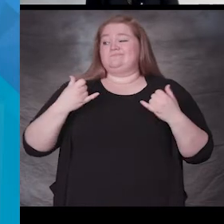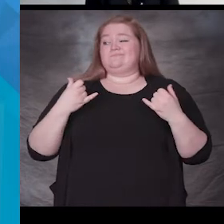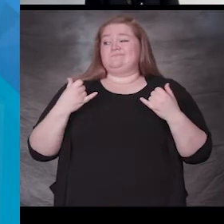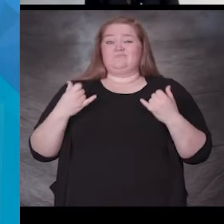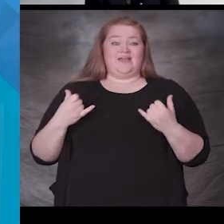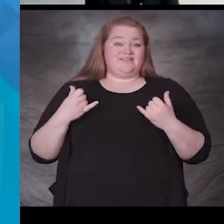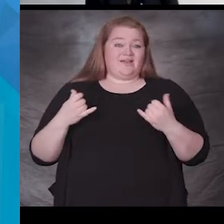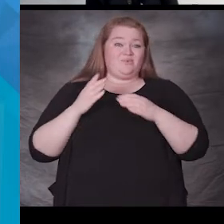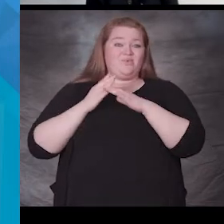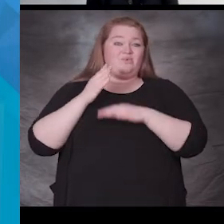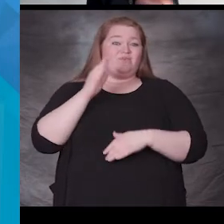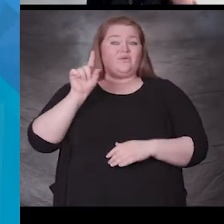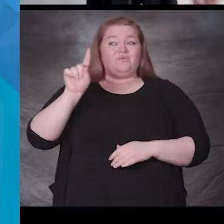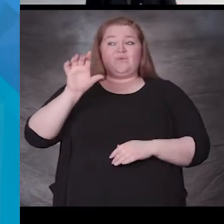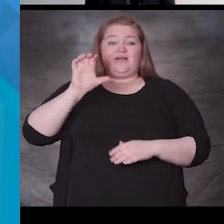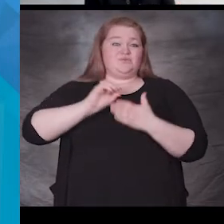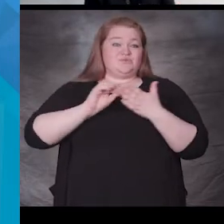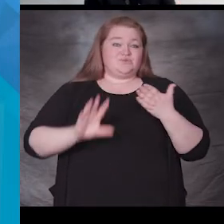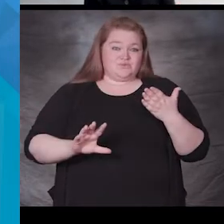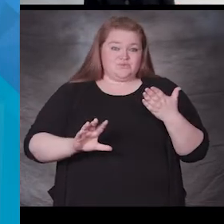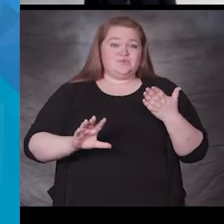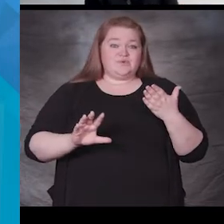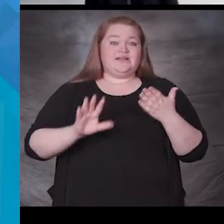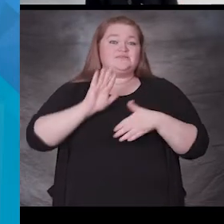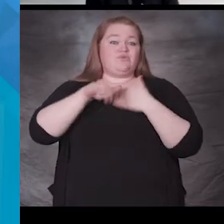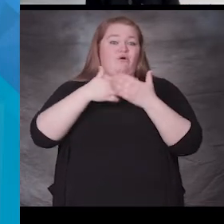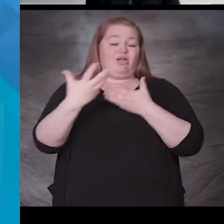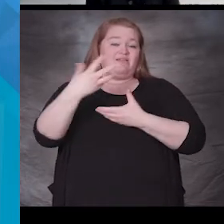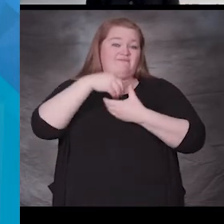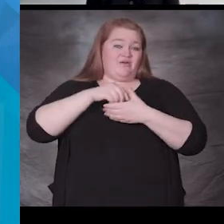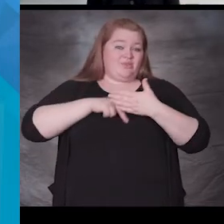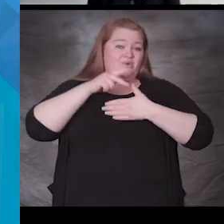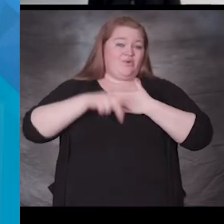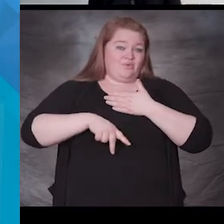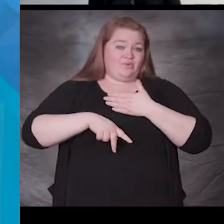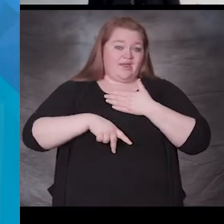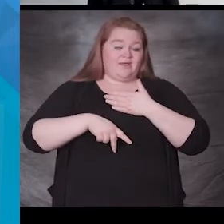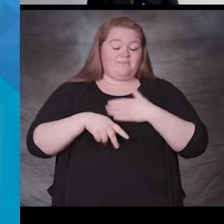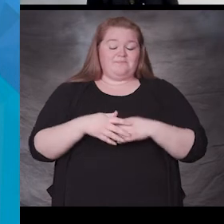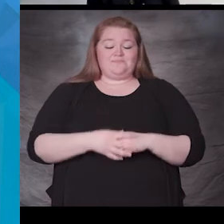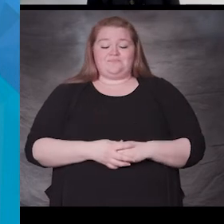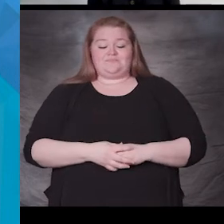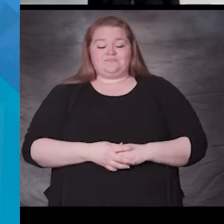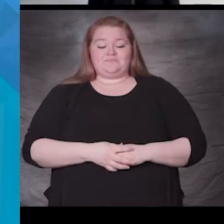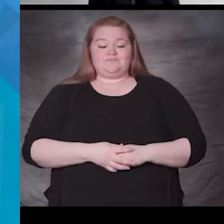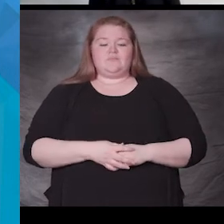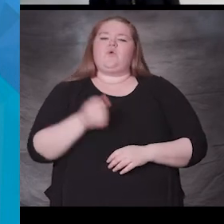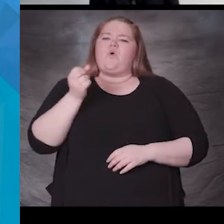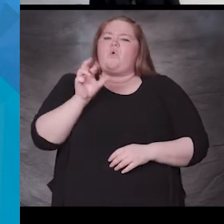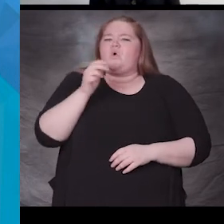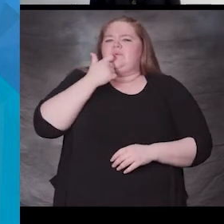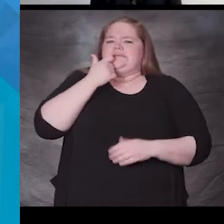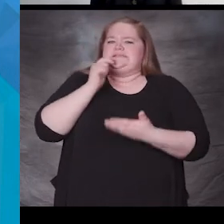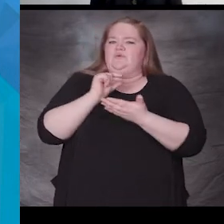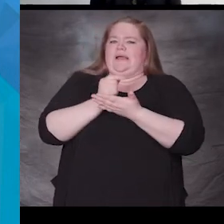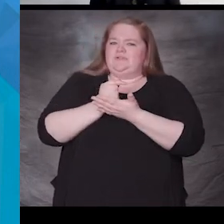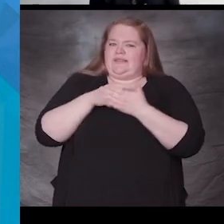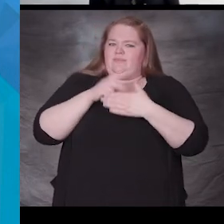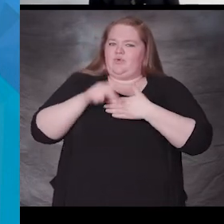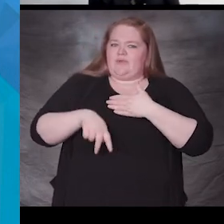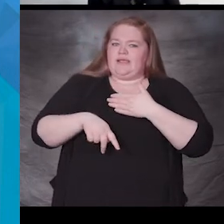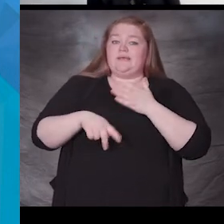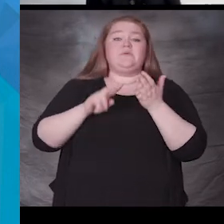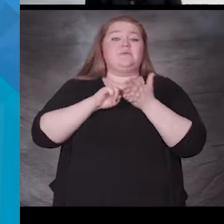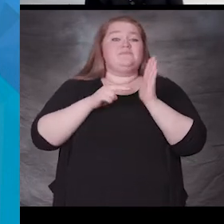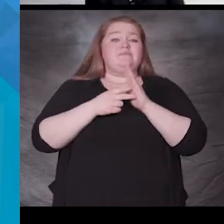that are are currently enrolled in our multilingual program or they have graduated which